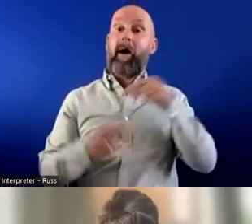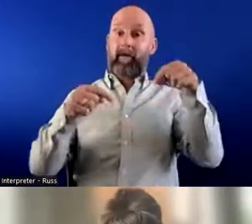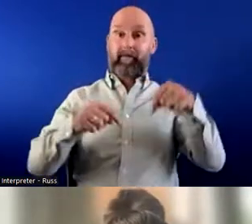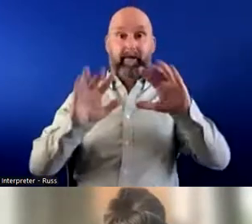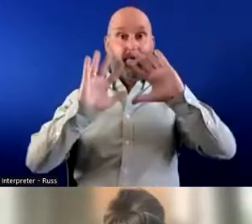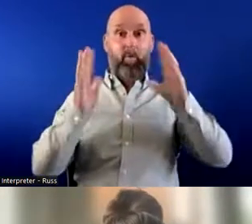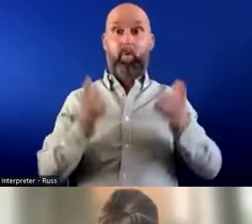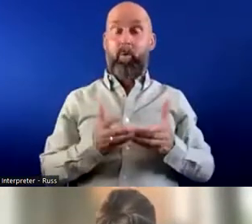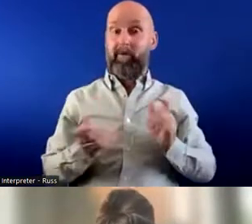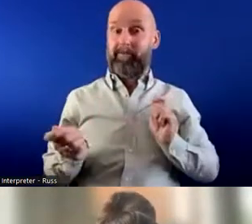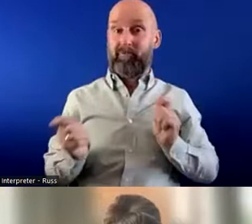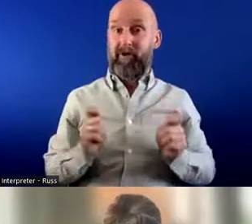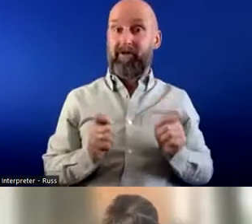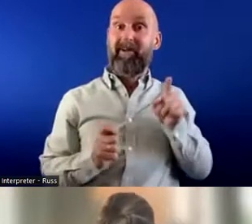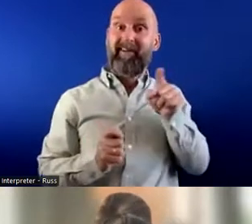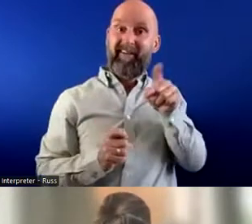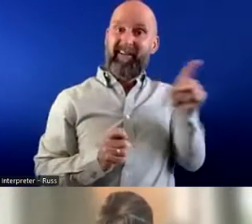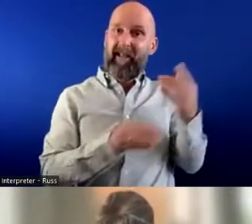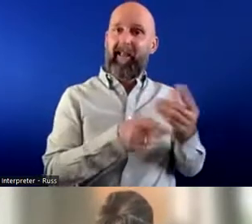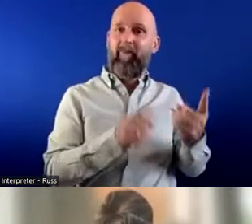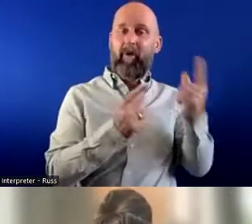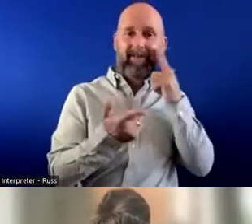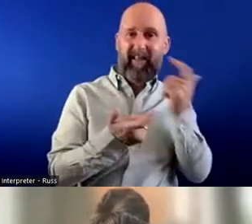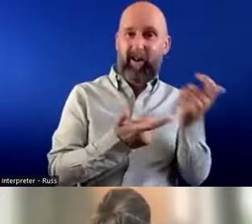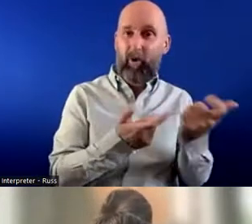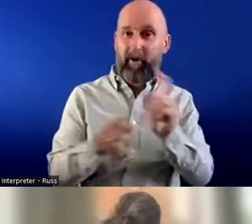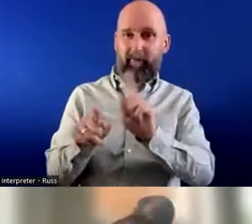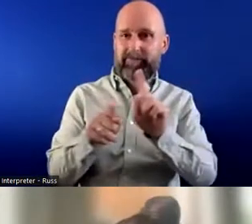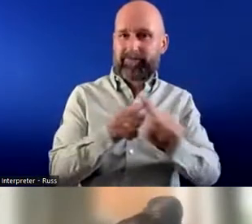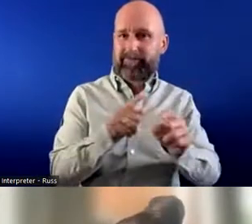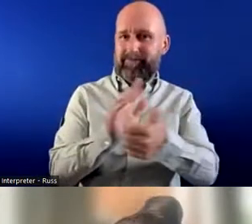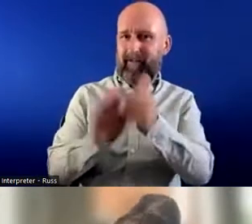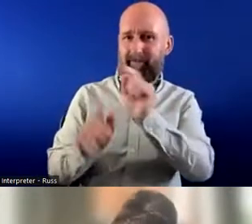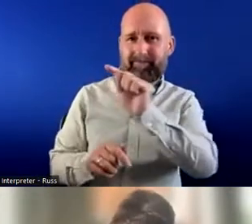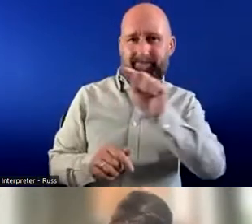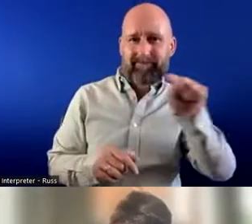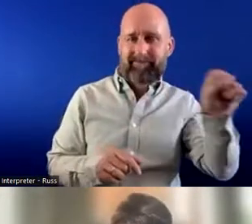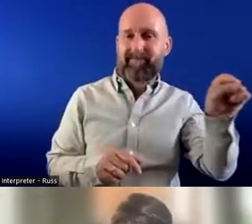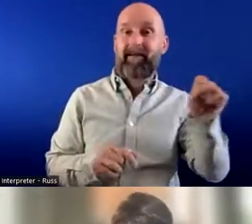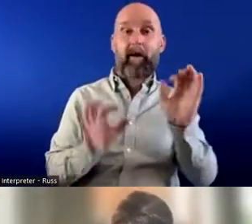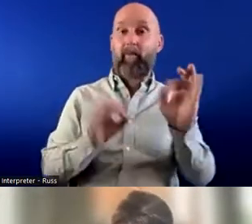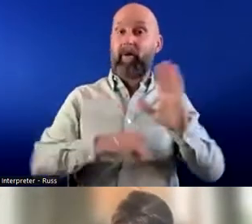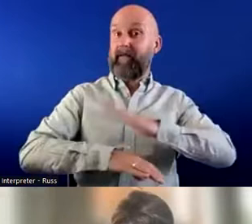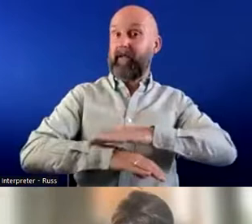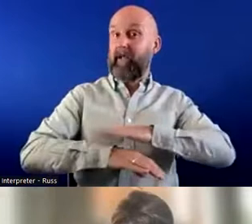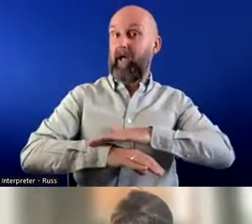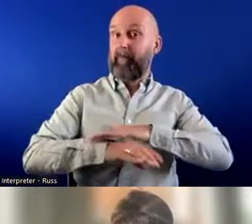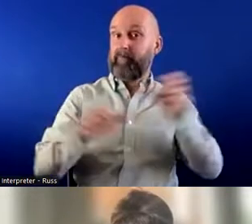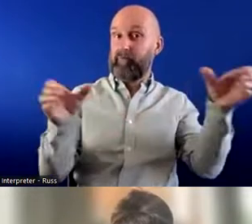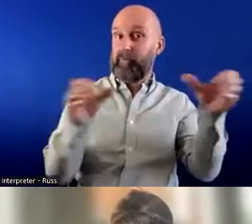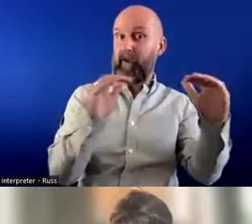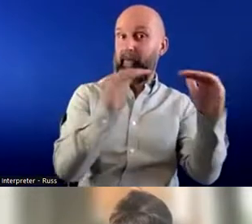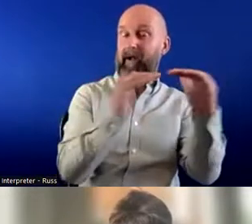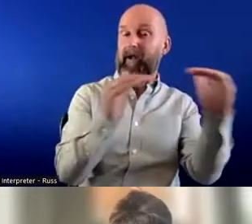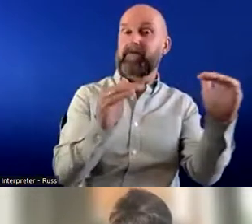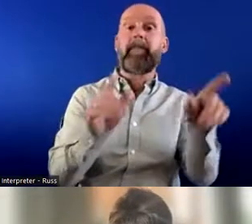employers are now looking for talent, they're looking in different places for talent. So the timing is perfect. But also, I'm very clear that the support